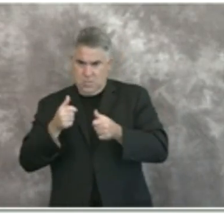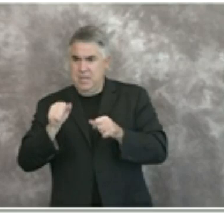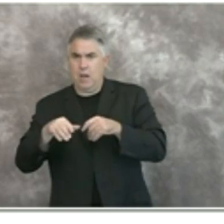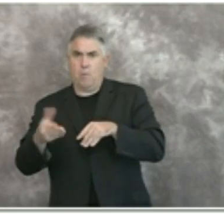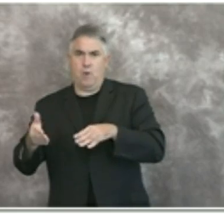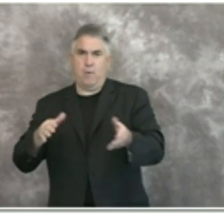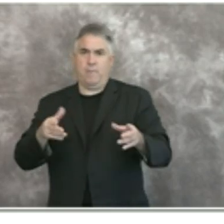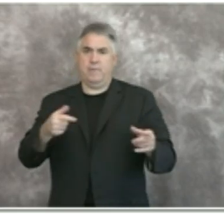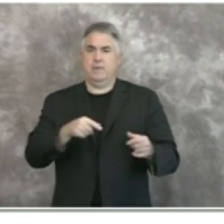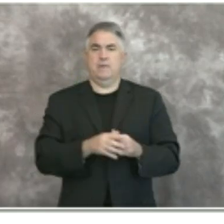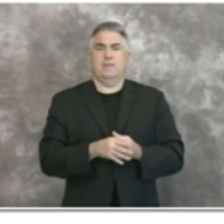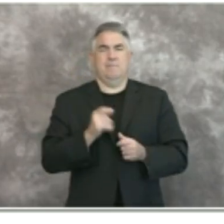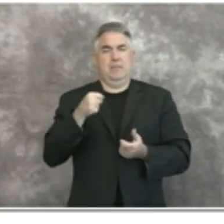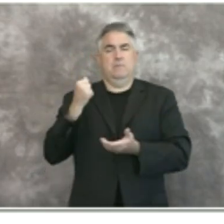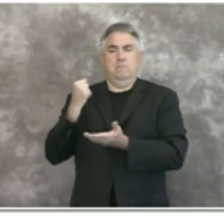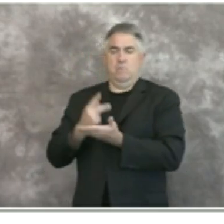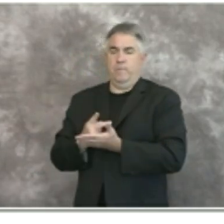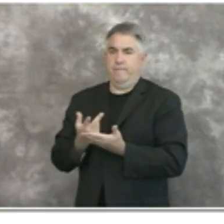approval.